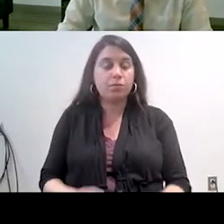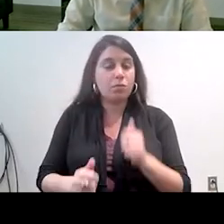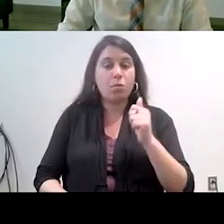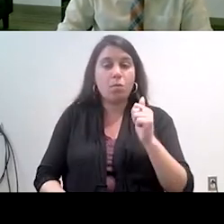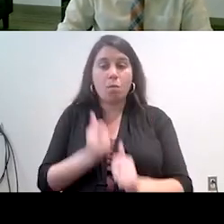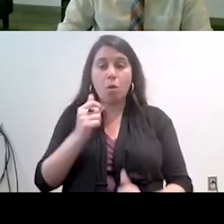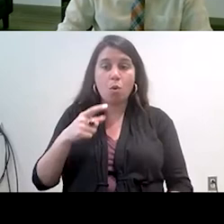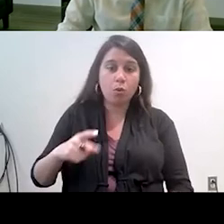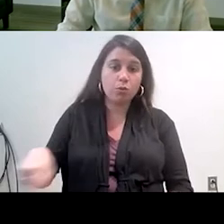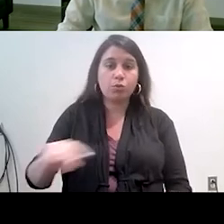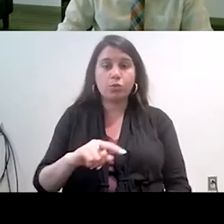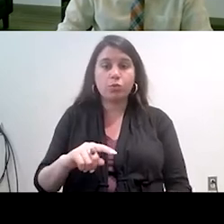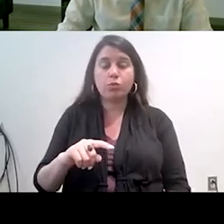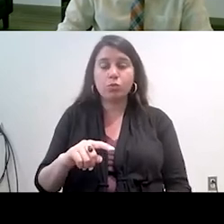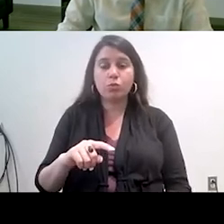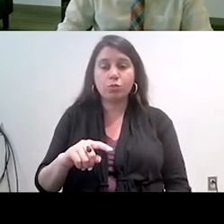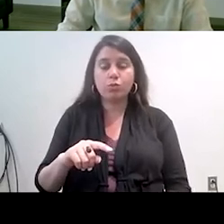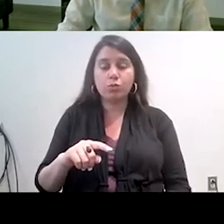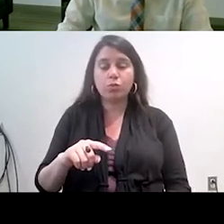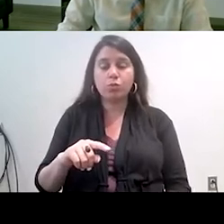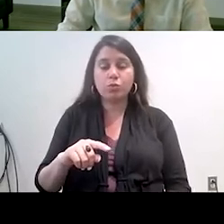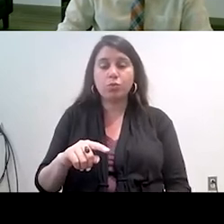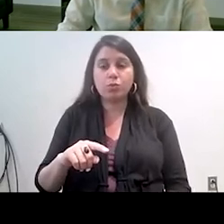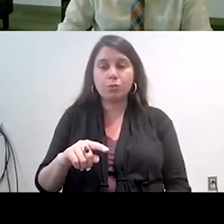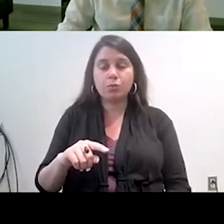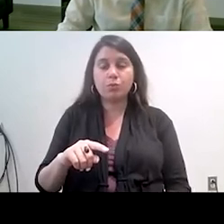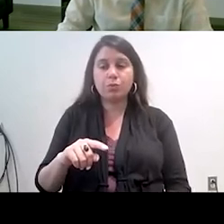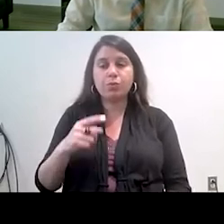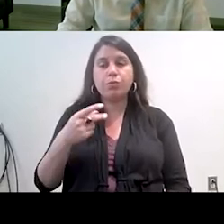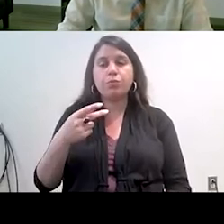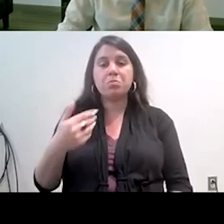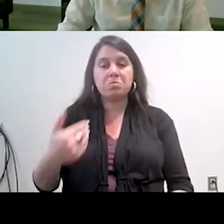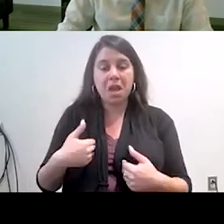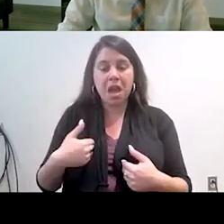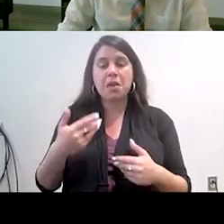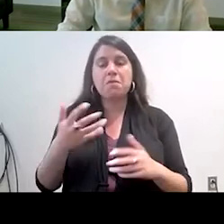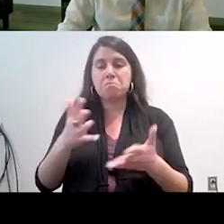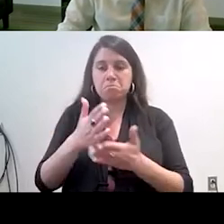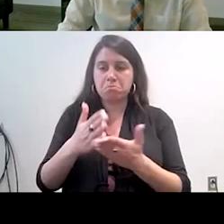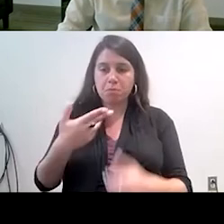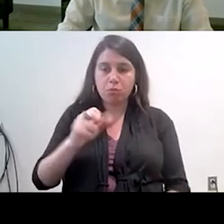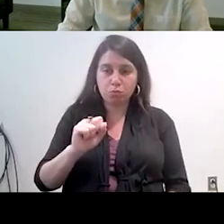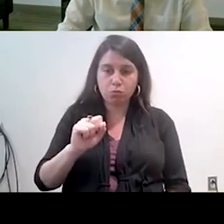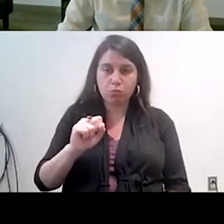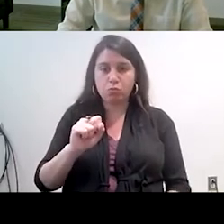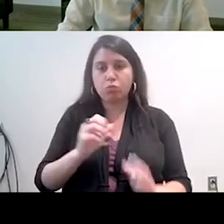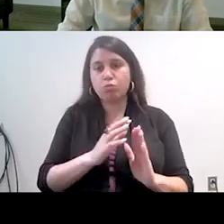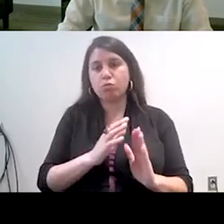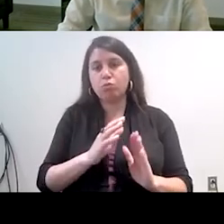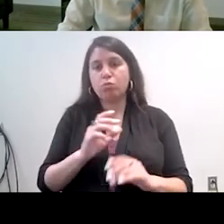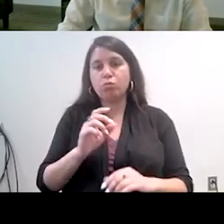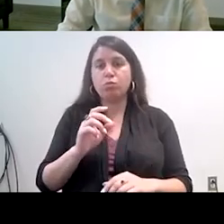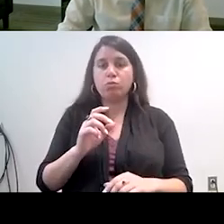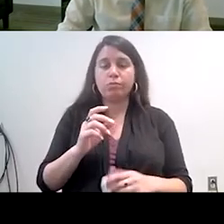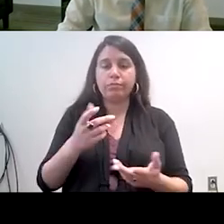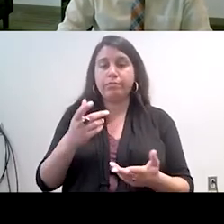them or the plurality of them had some high school to no formal education so